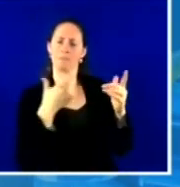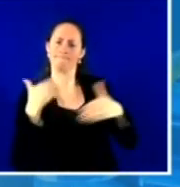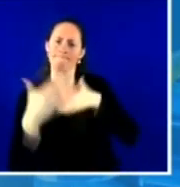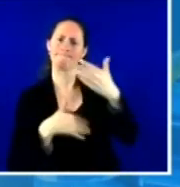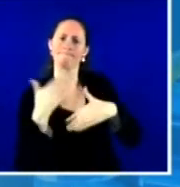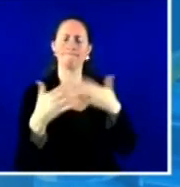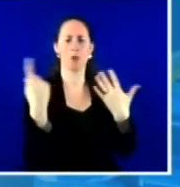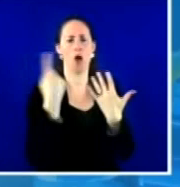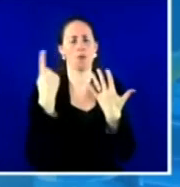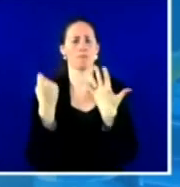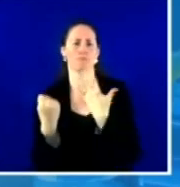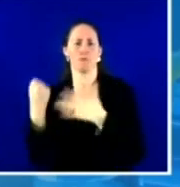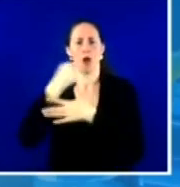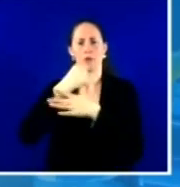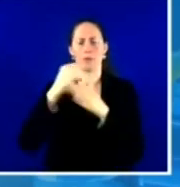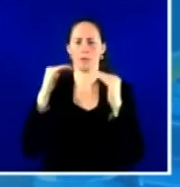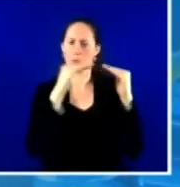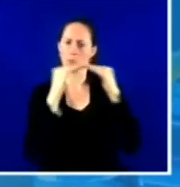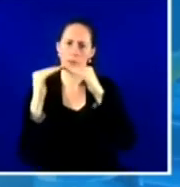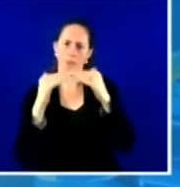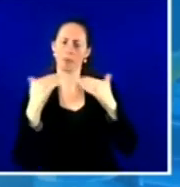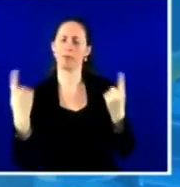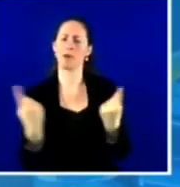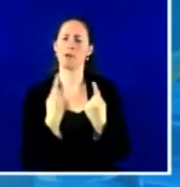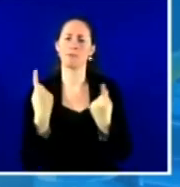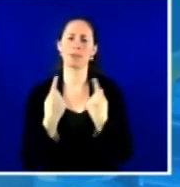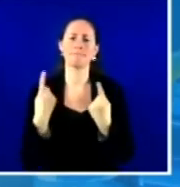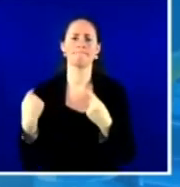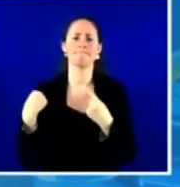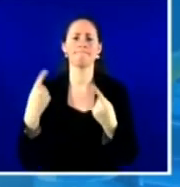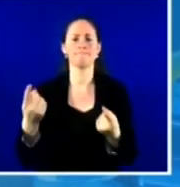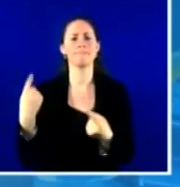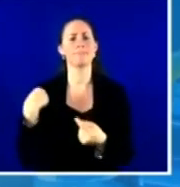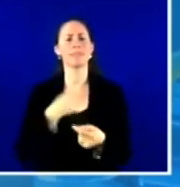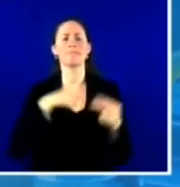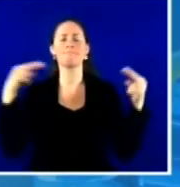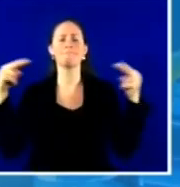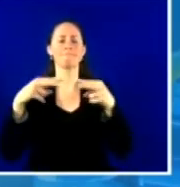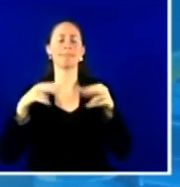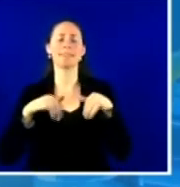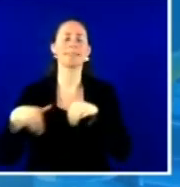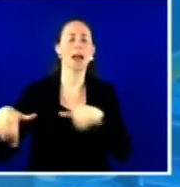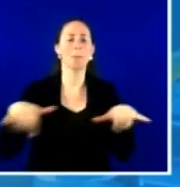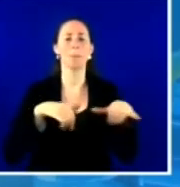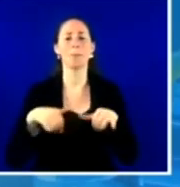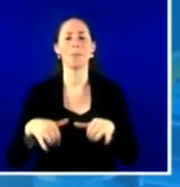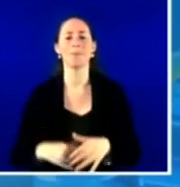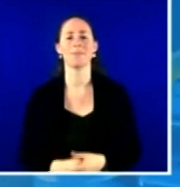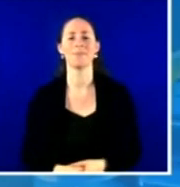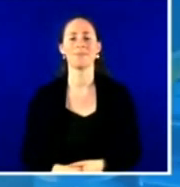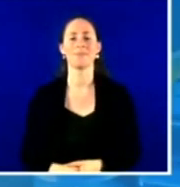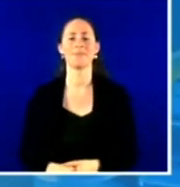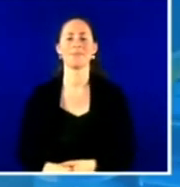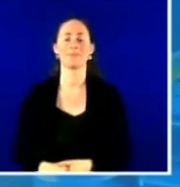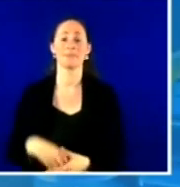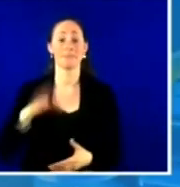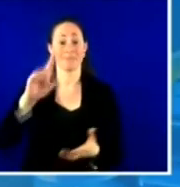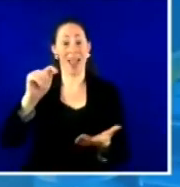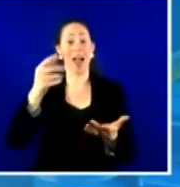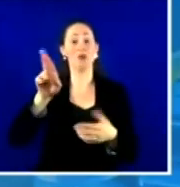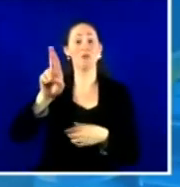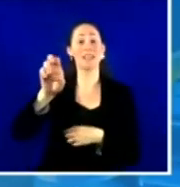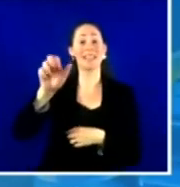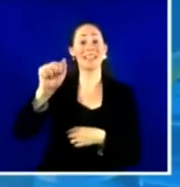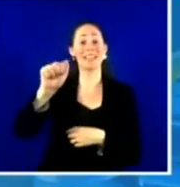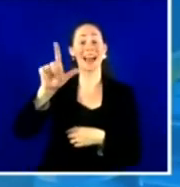shared. The reality, and we know it all too well in this past year, and we've known it for decades